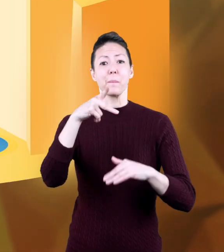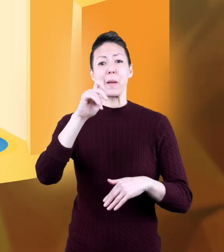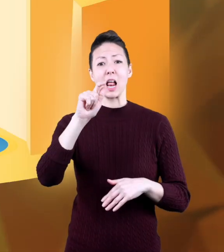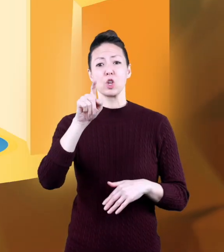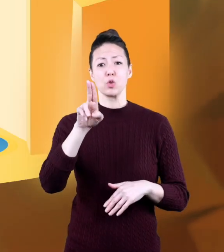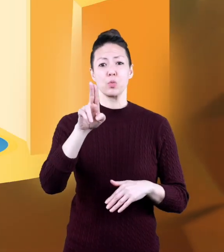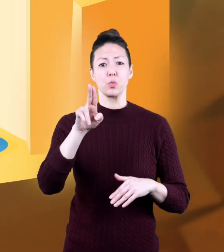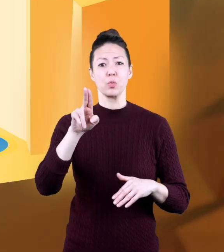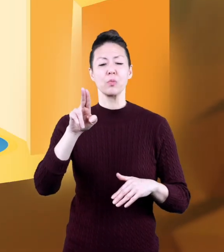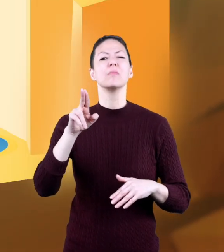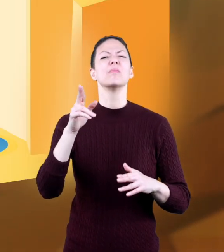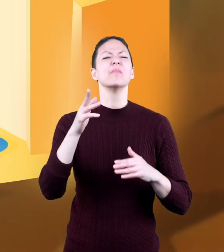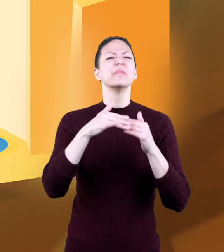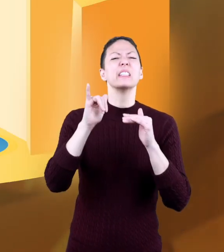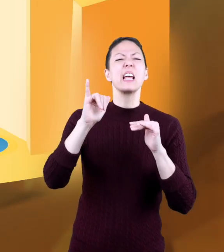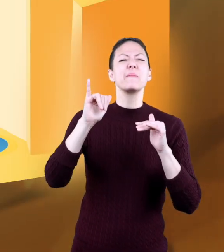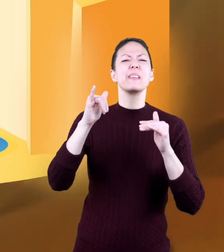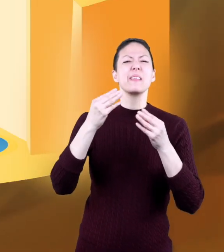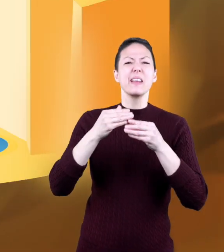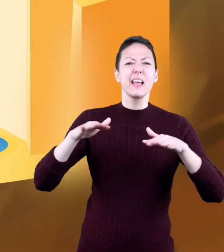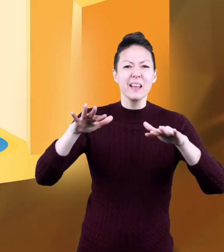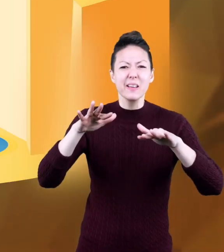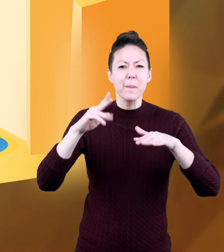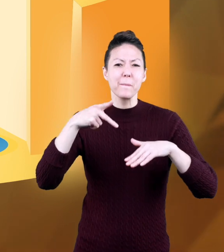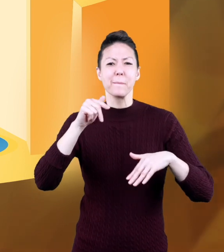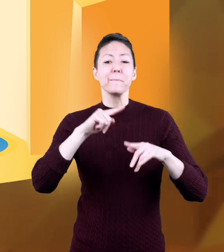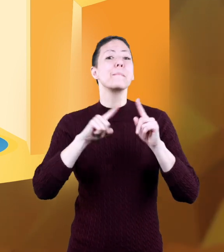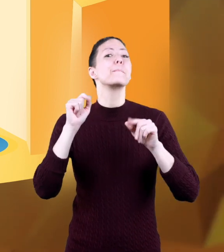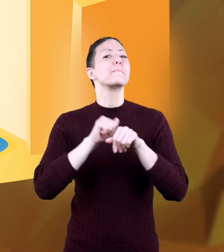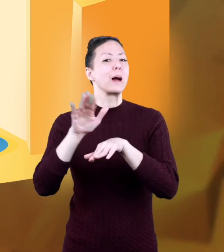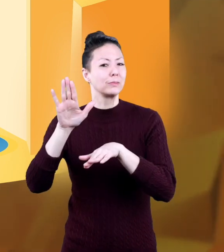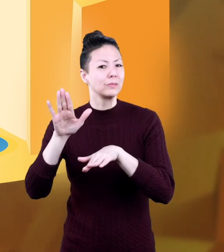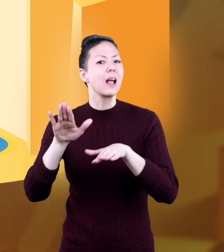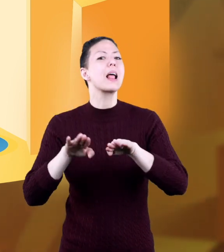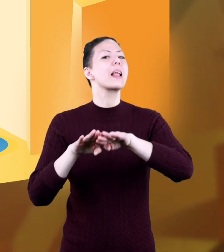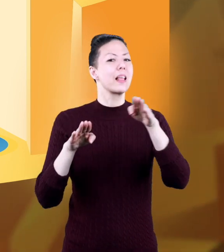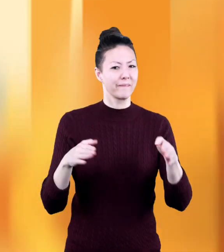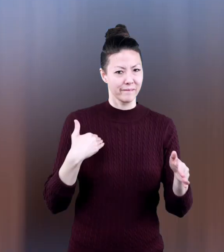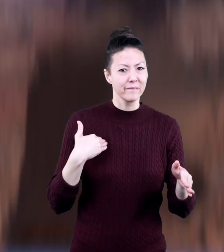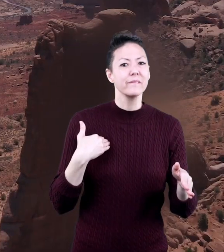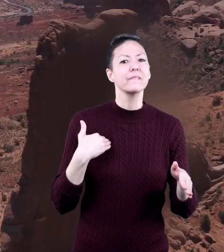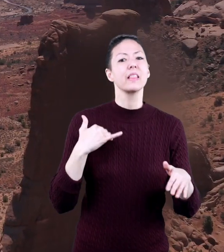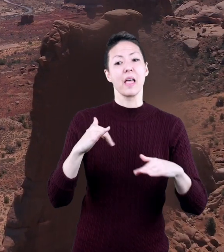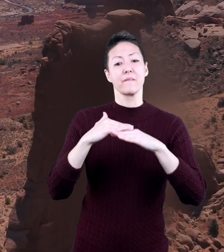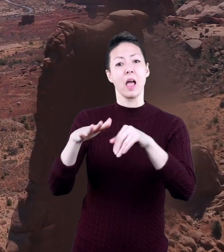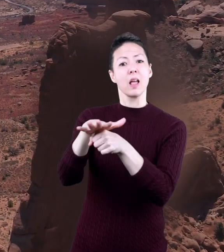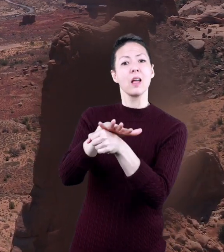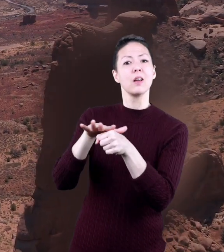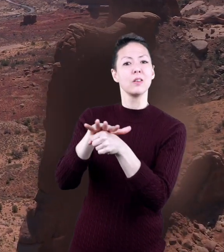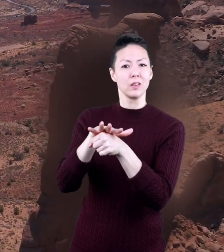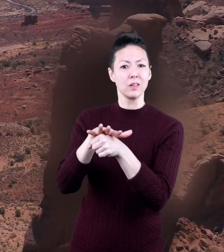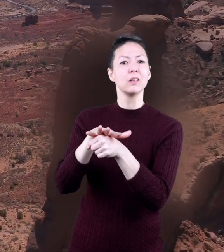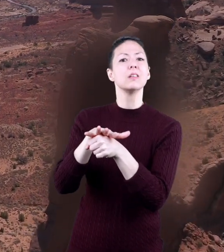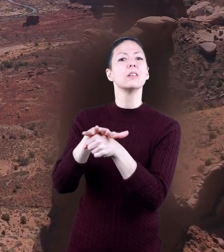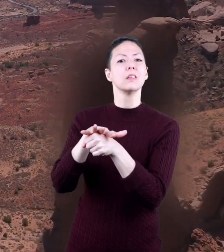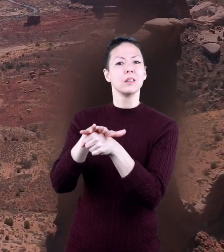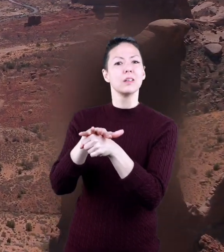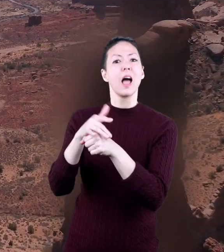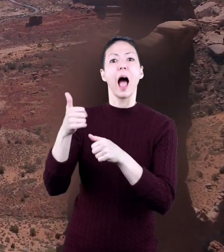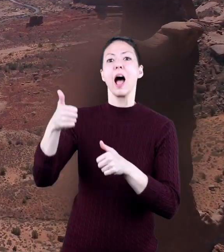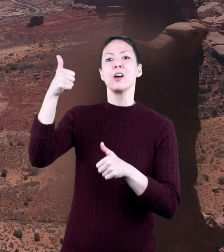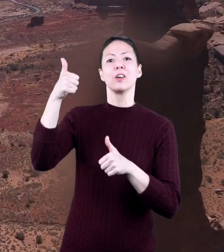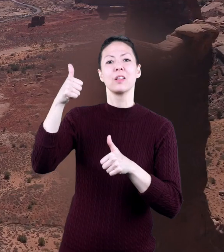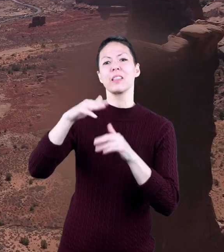Plateaus are kind of like plains at the top of mountains and hills. There are also flat areas, but are